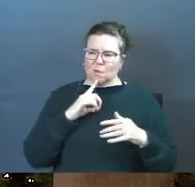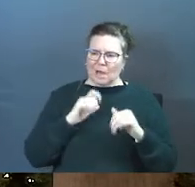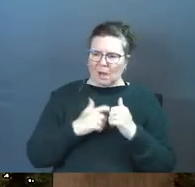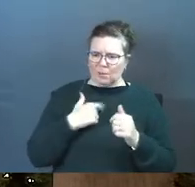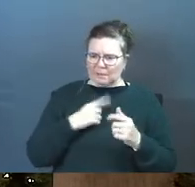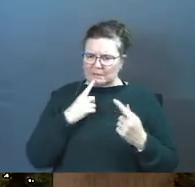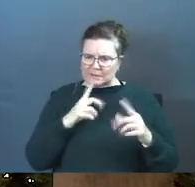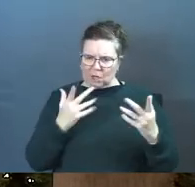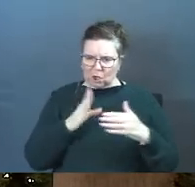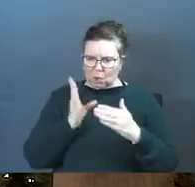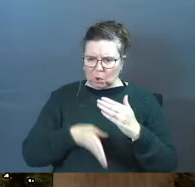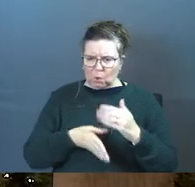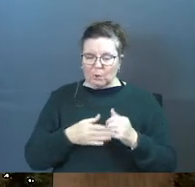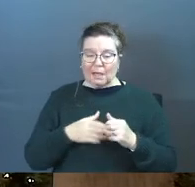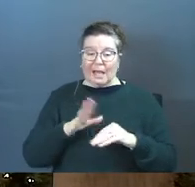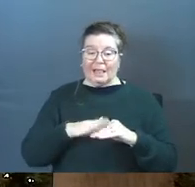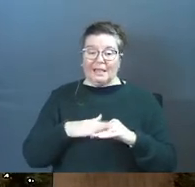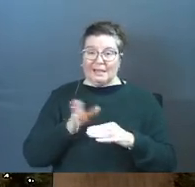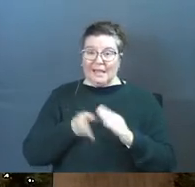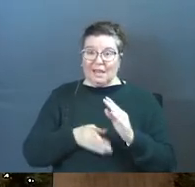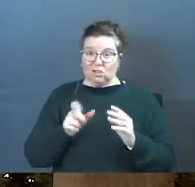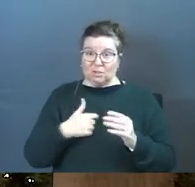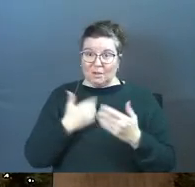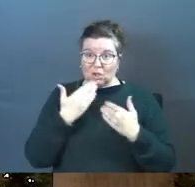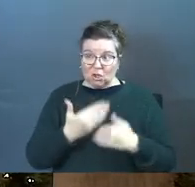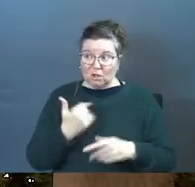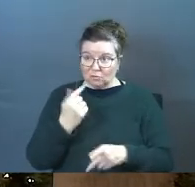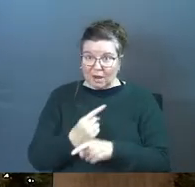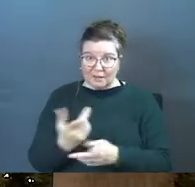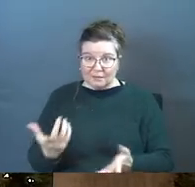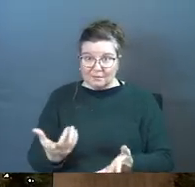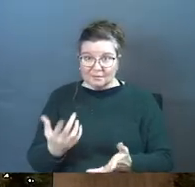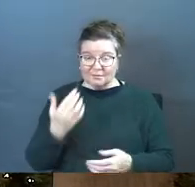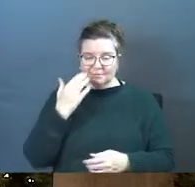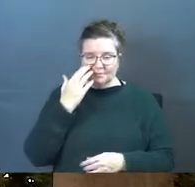you're like how is this going to conclude at least the ending ought to be good amen